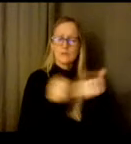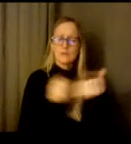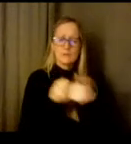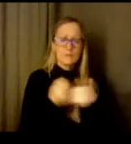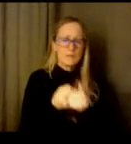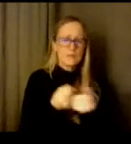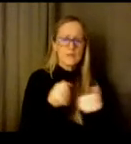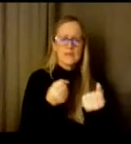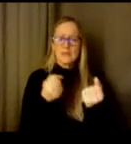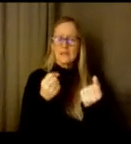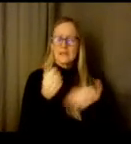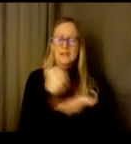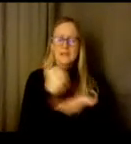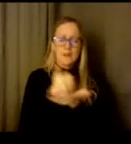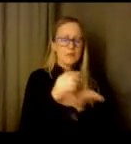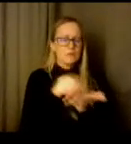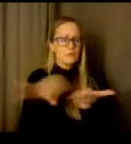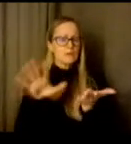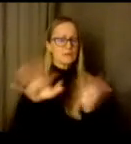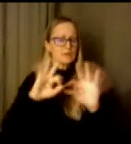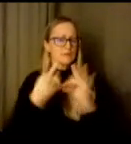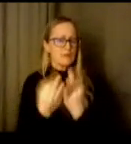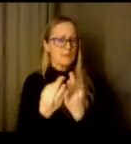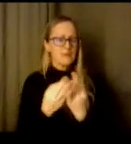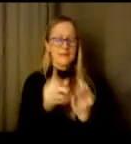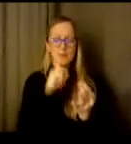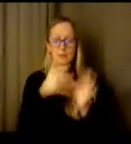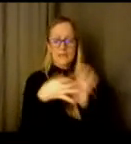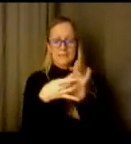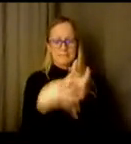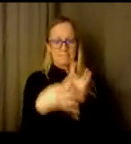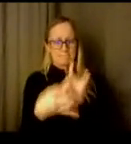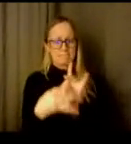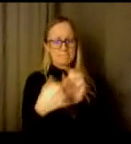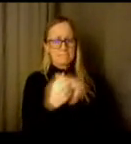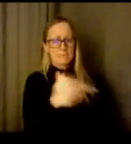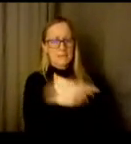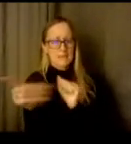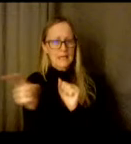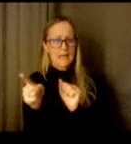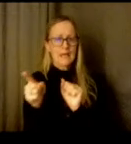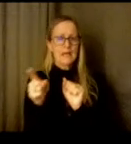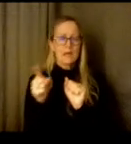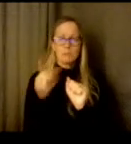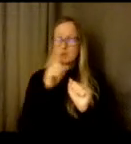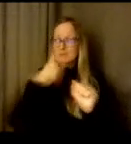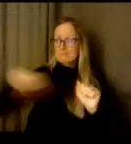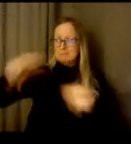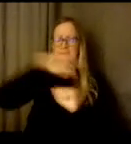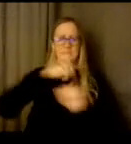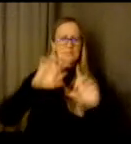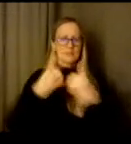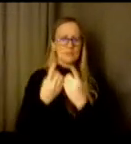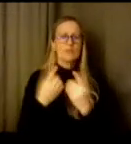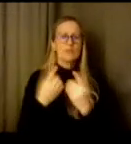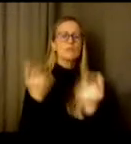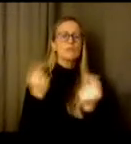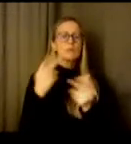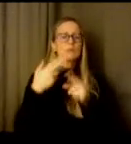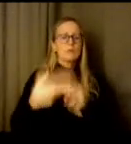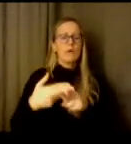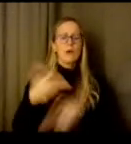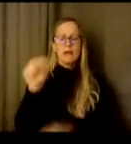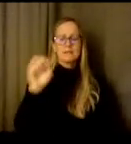are really being that connecting point. You know across the district we're doing social emotional learning and so